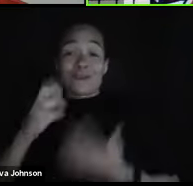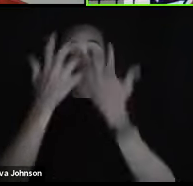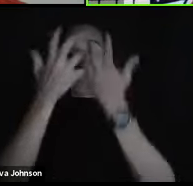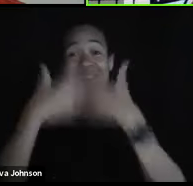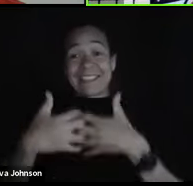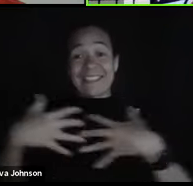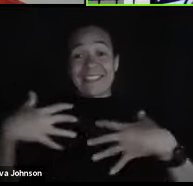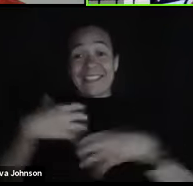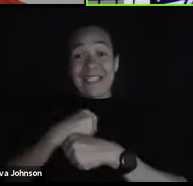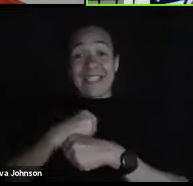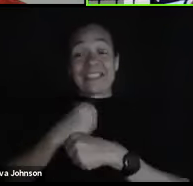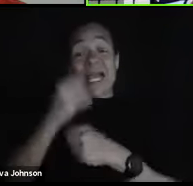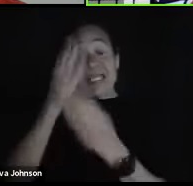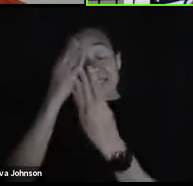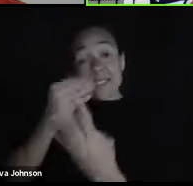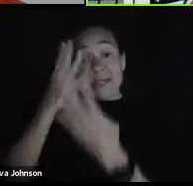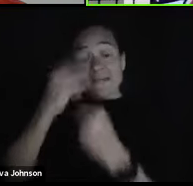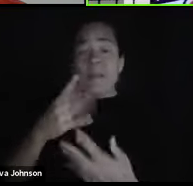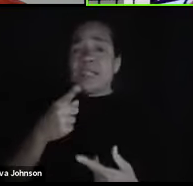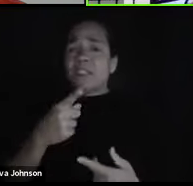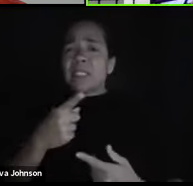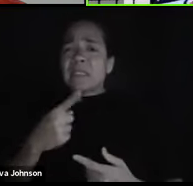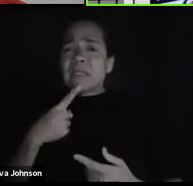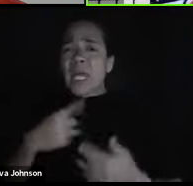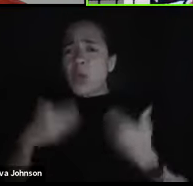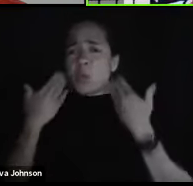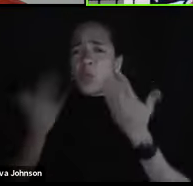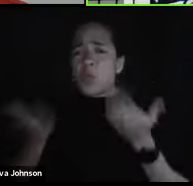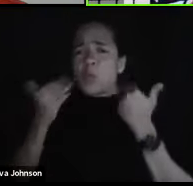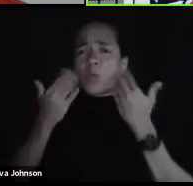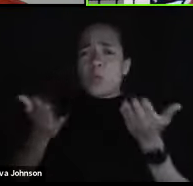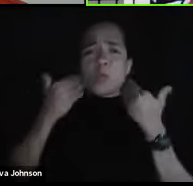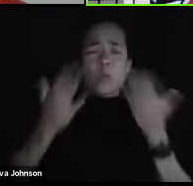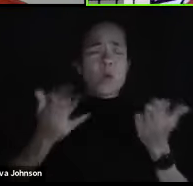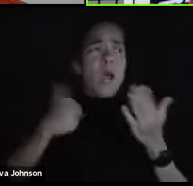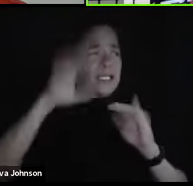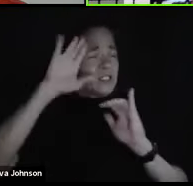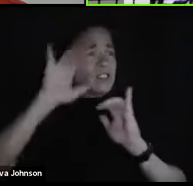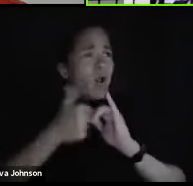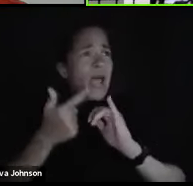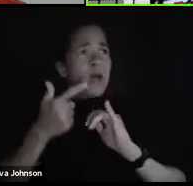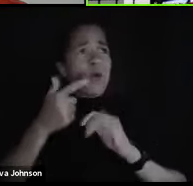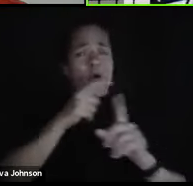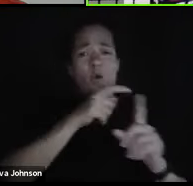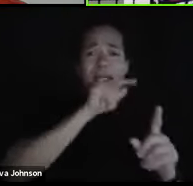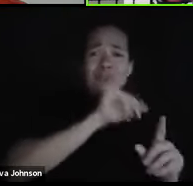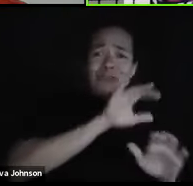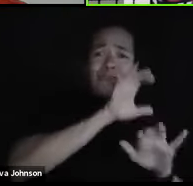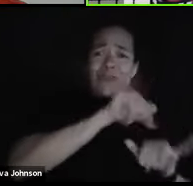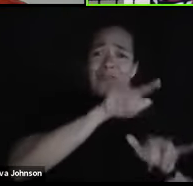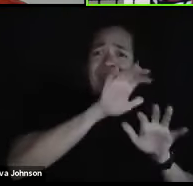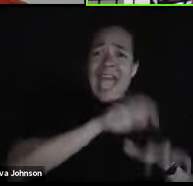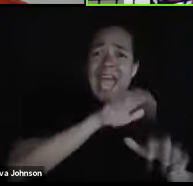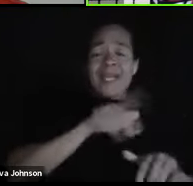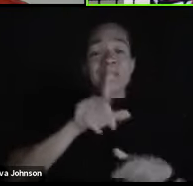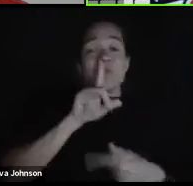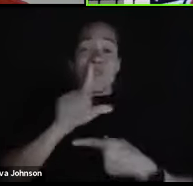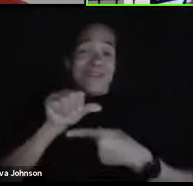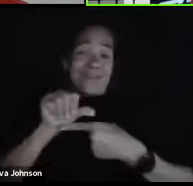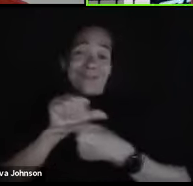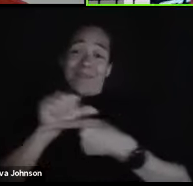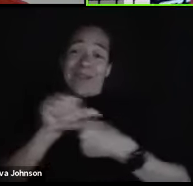information. And you say, but I don't know how to do that. I just know how to do it word by word by word by word. It just really takes practice.